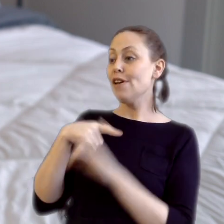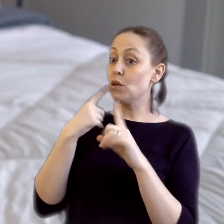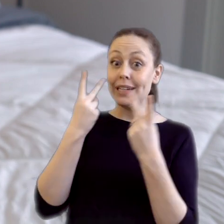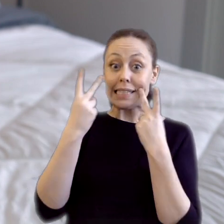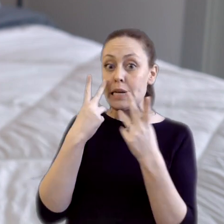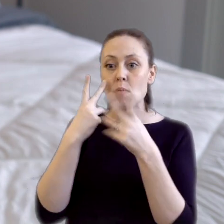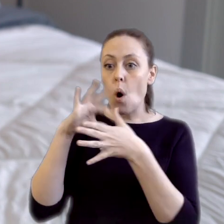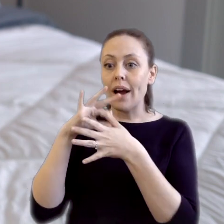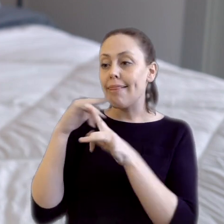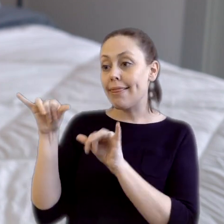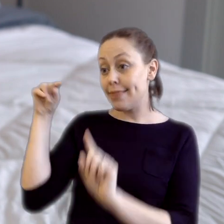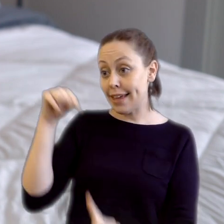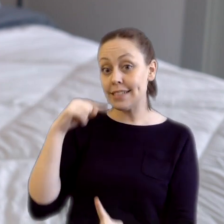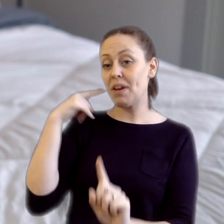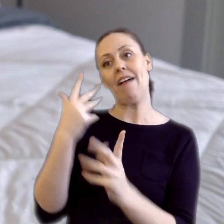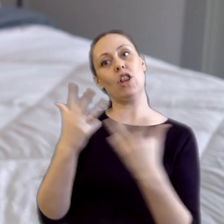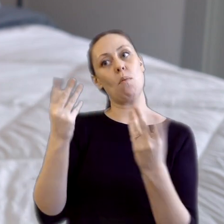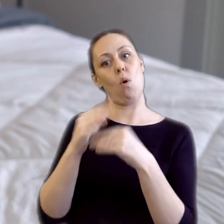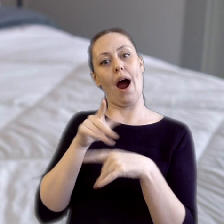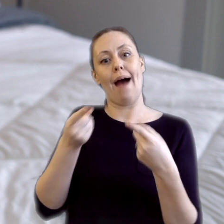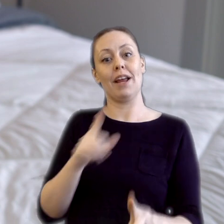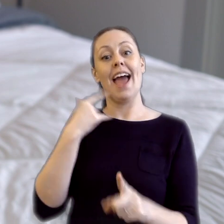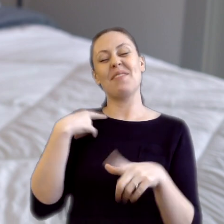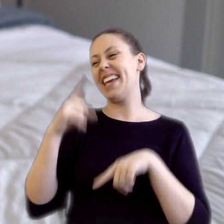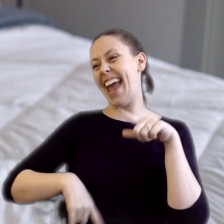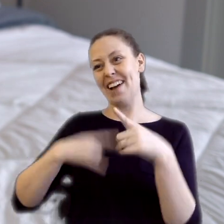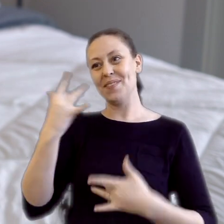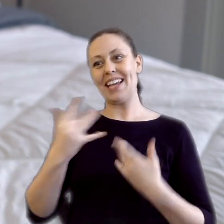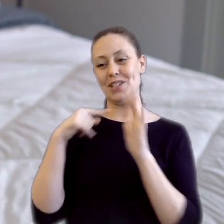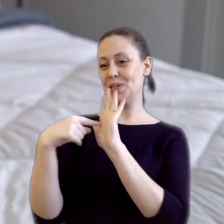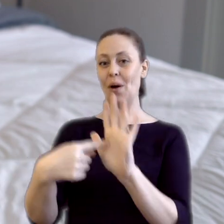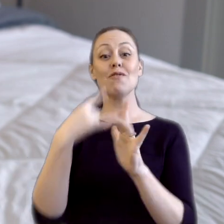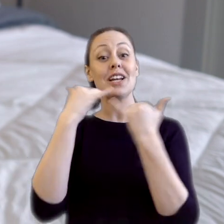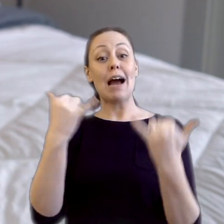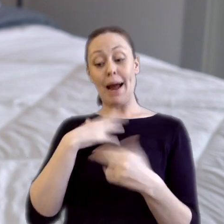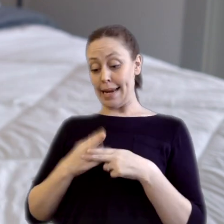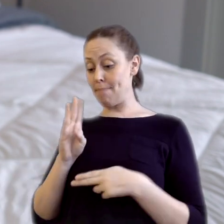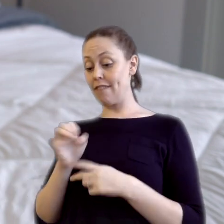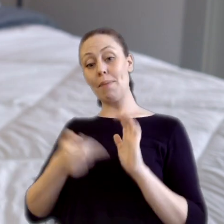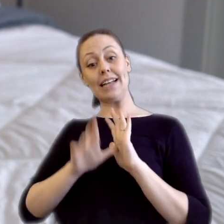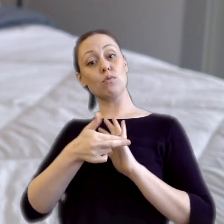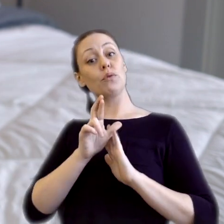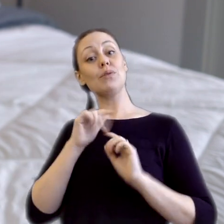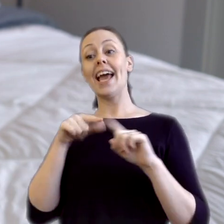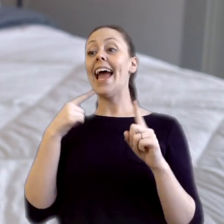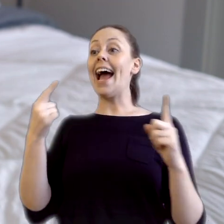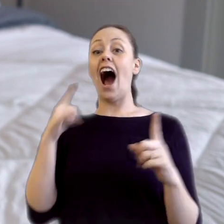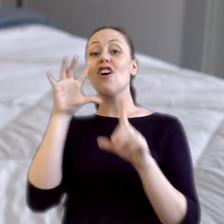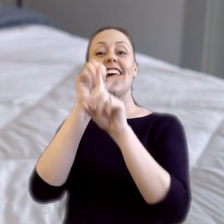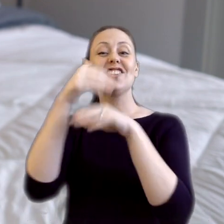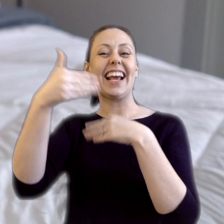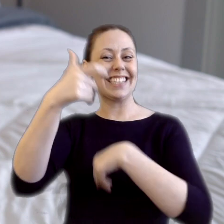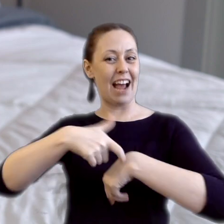more content like this. We've got a lot more coming for you, and we can't wait to show you. For now, my name's Mike from ASL Reviews. I'll